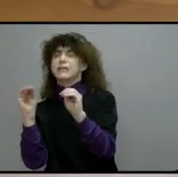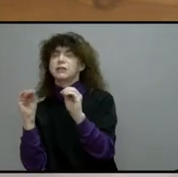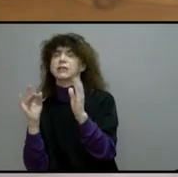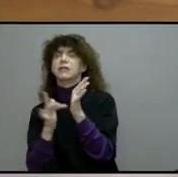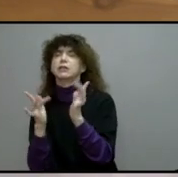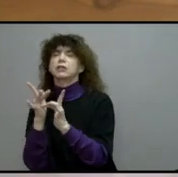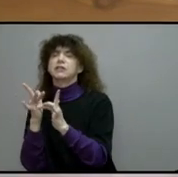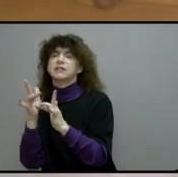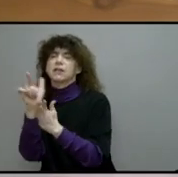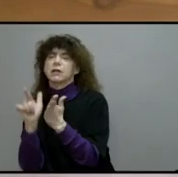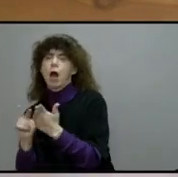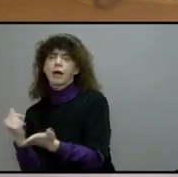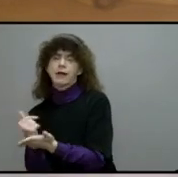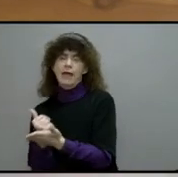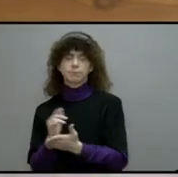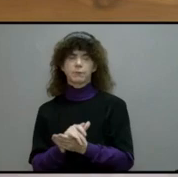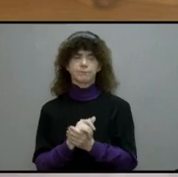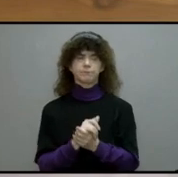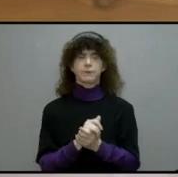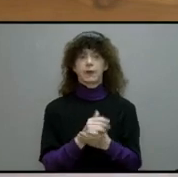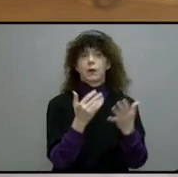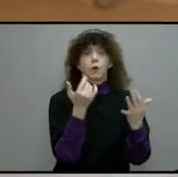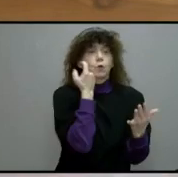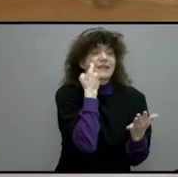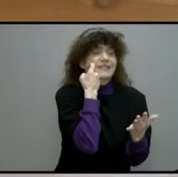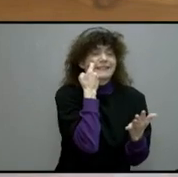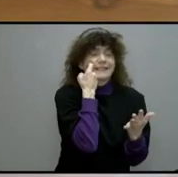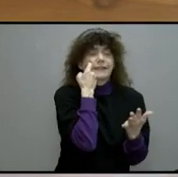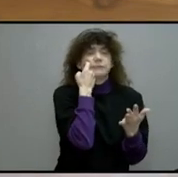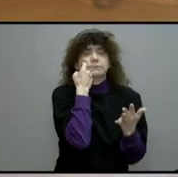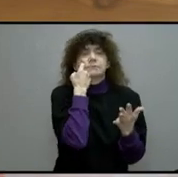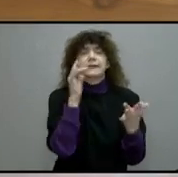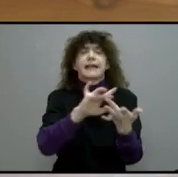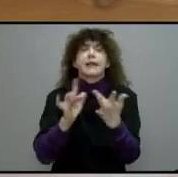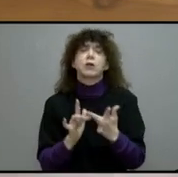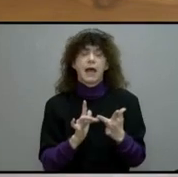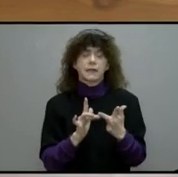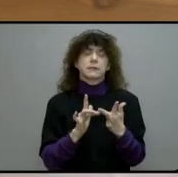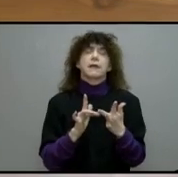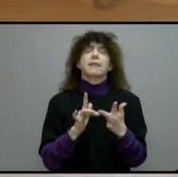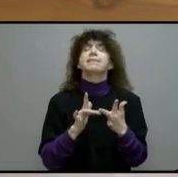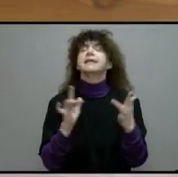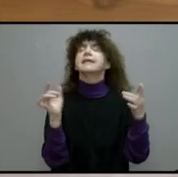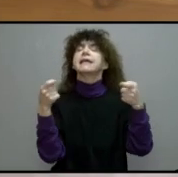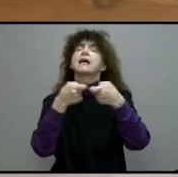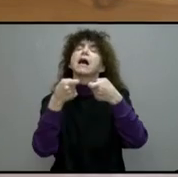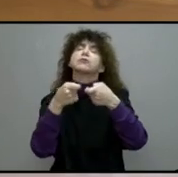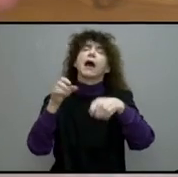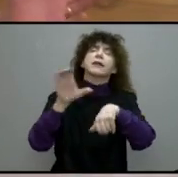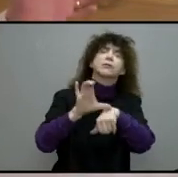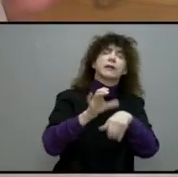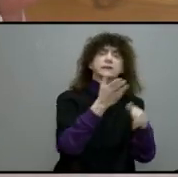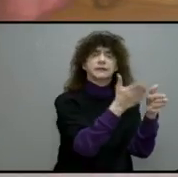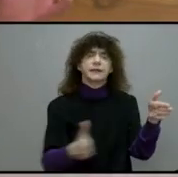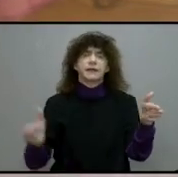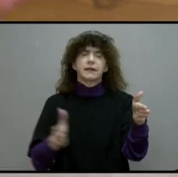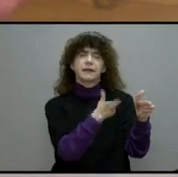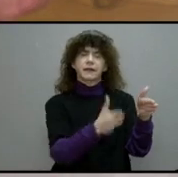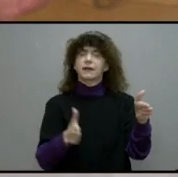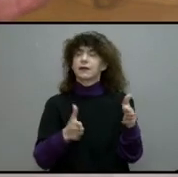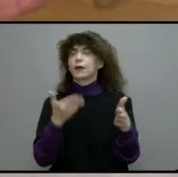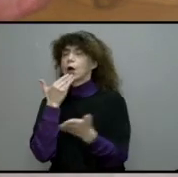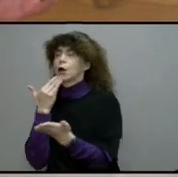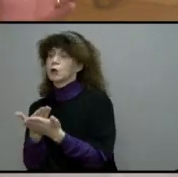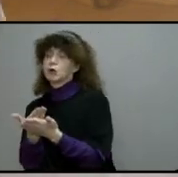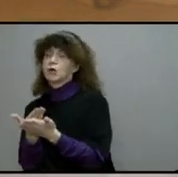phenomenon is that electronic church. It swings back and forth between good Christian-centered